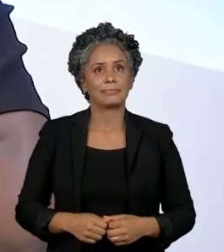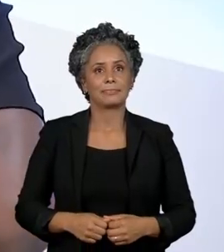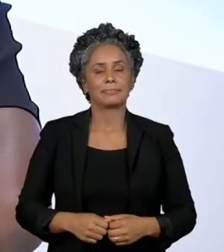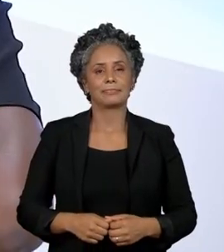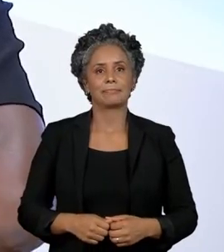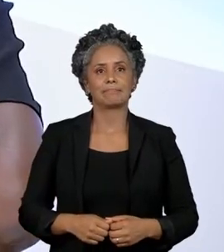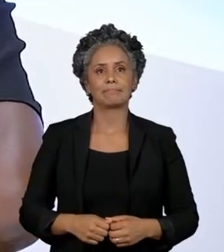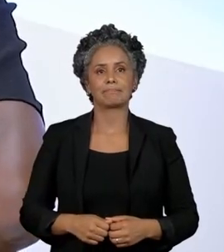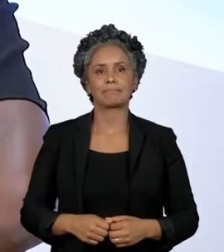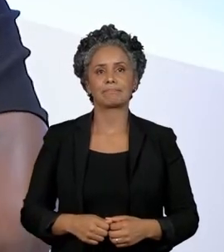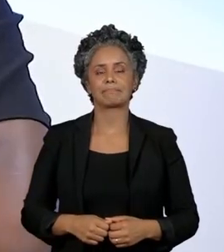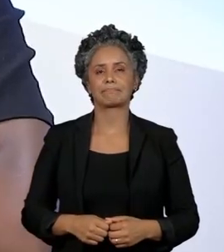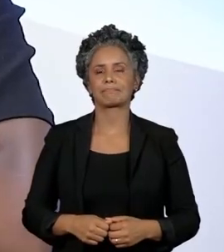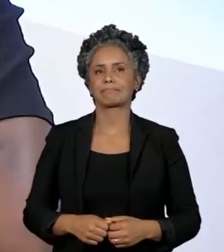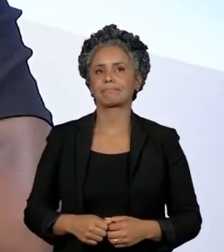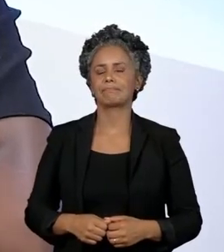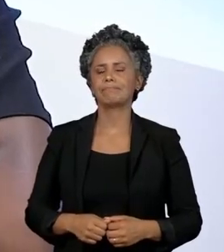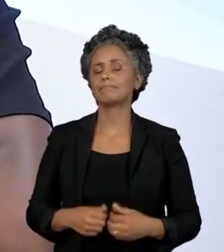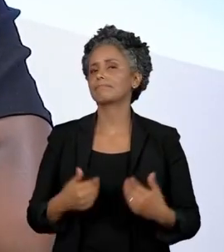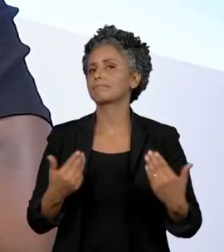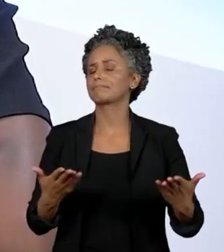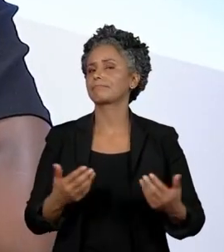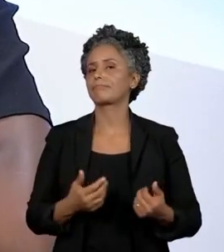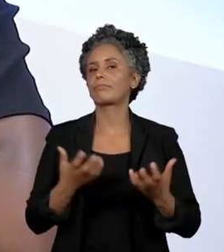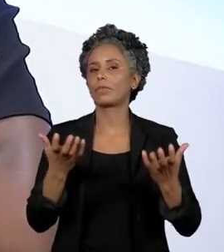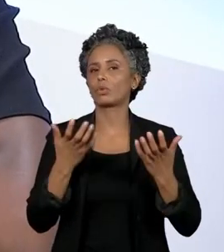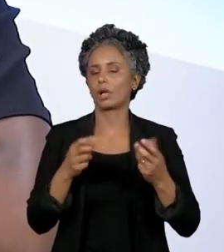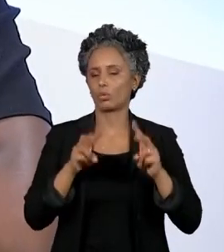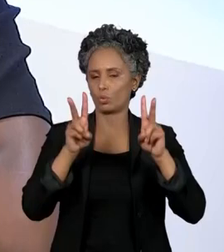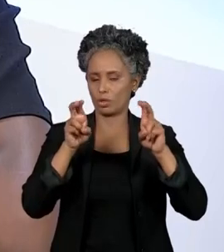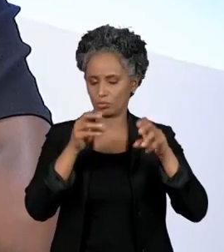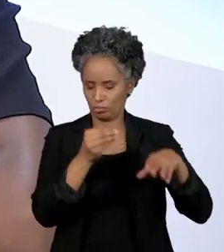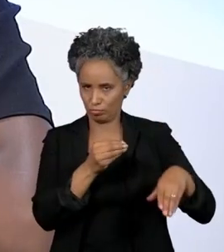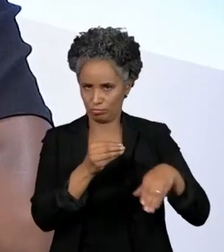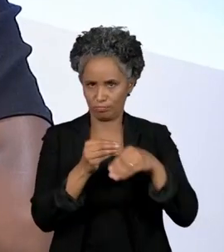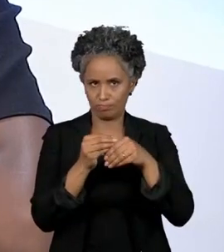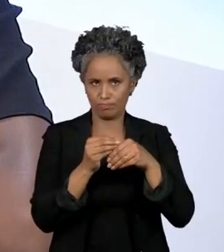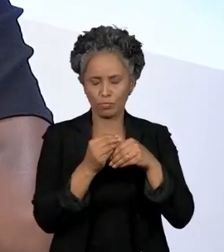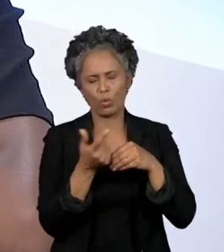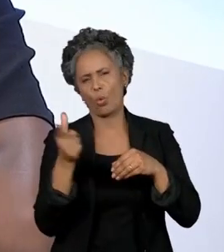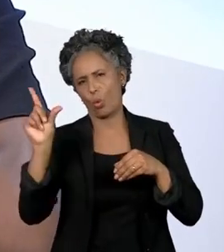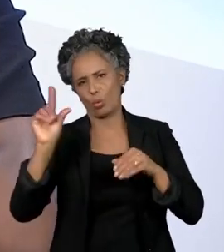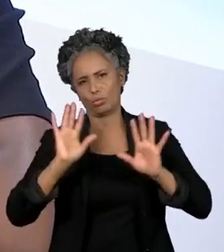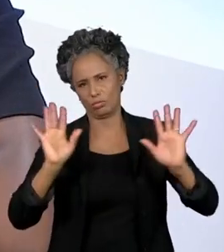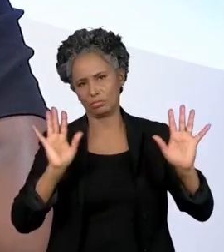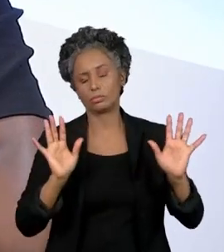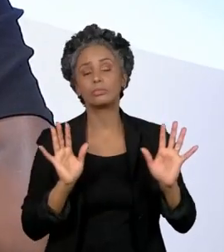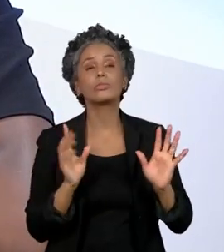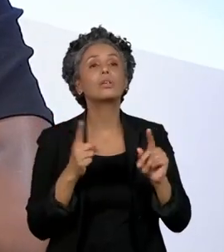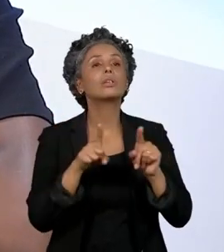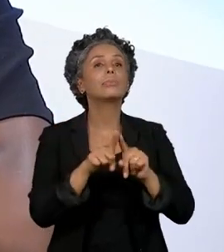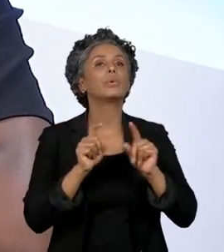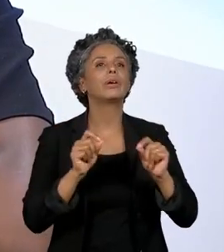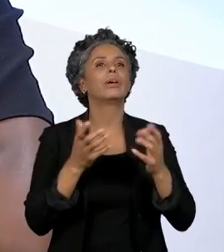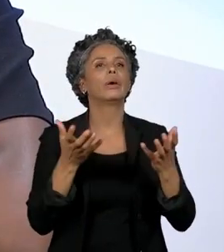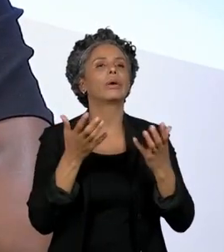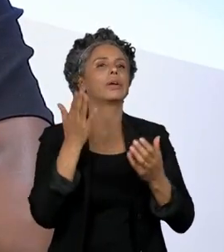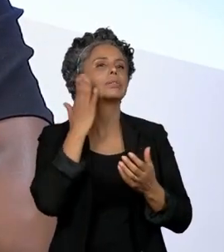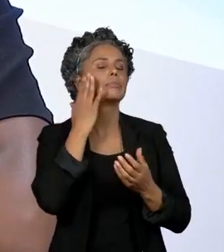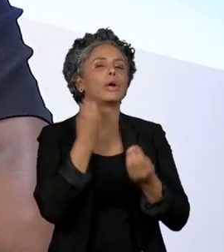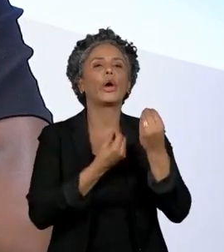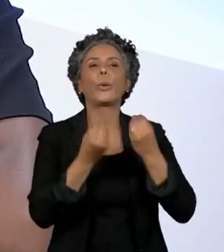I would like to introduce another topic in our discussion, related to the challenges of technological revolution